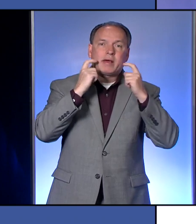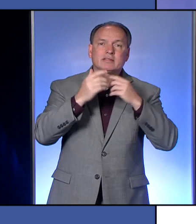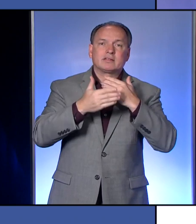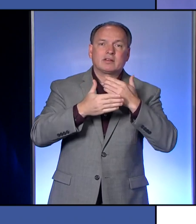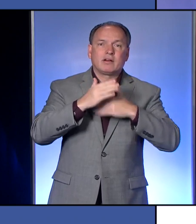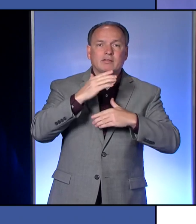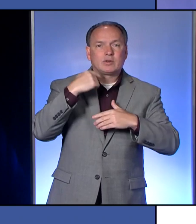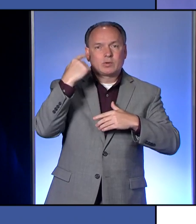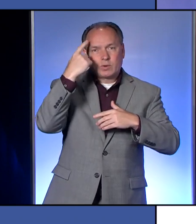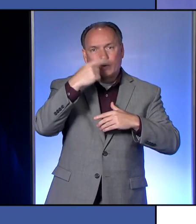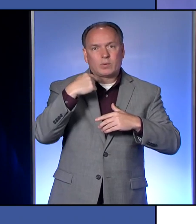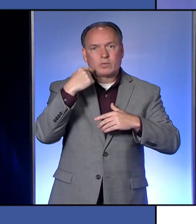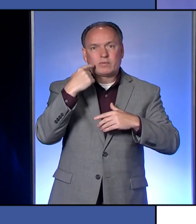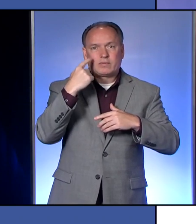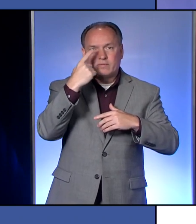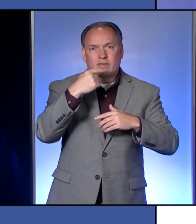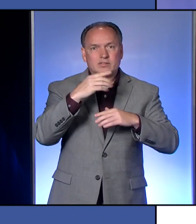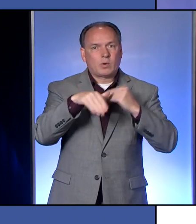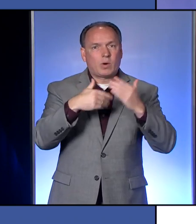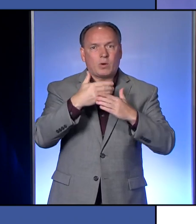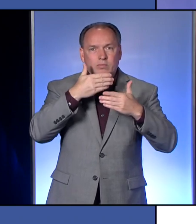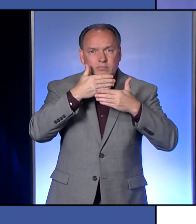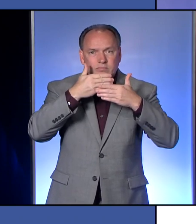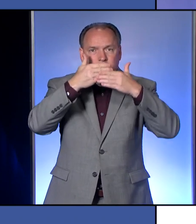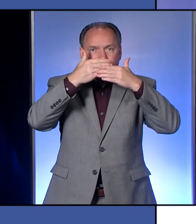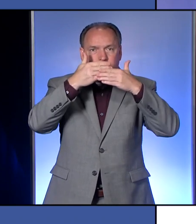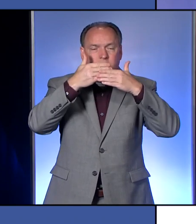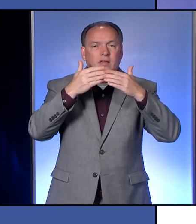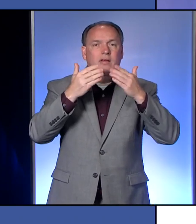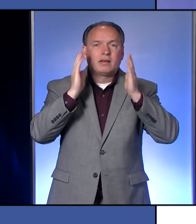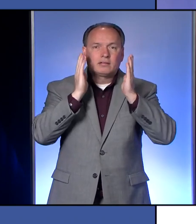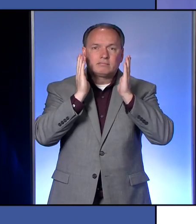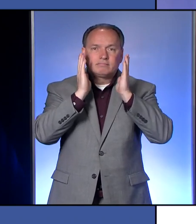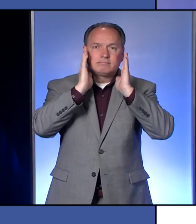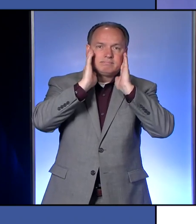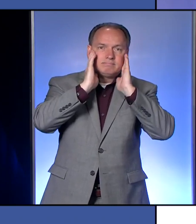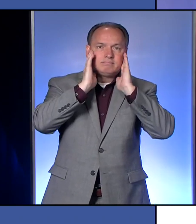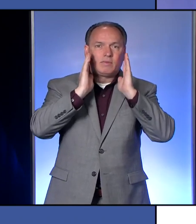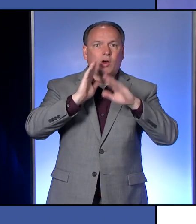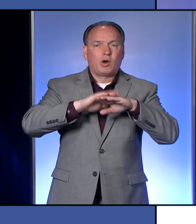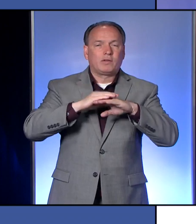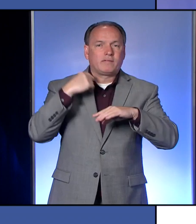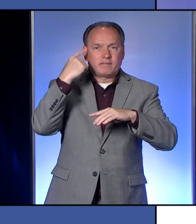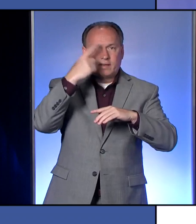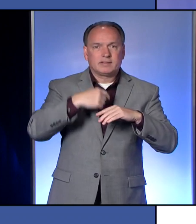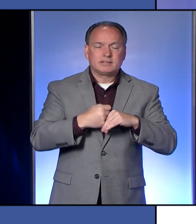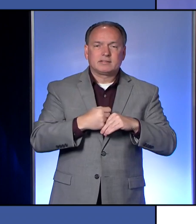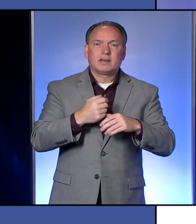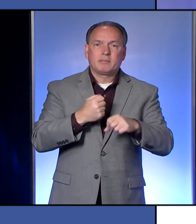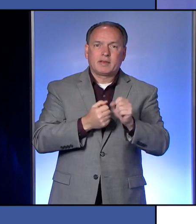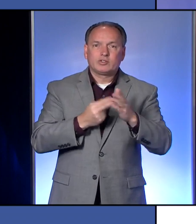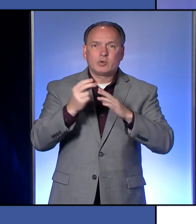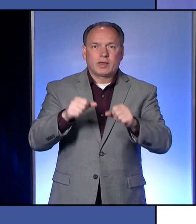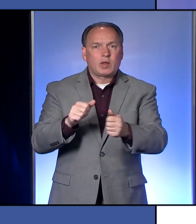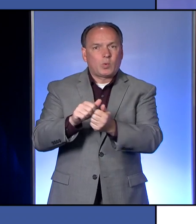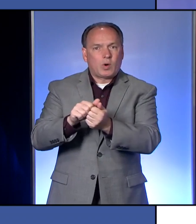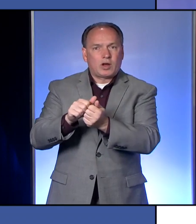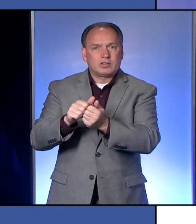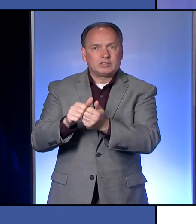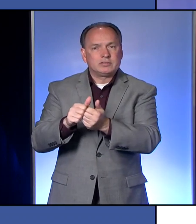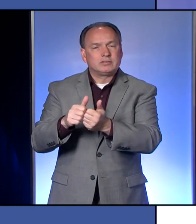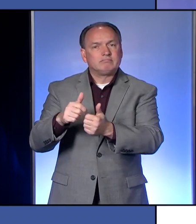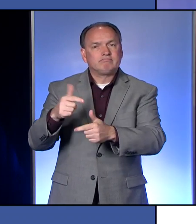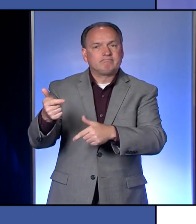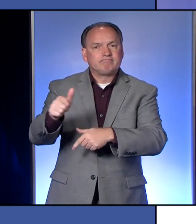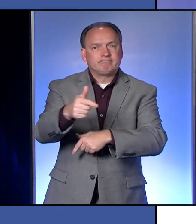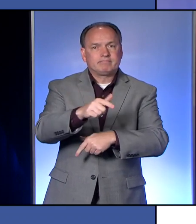your mouth completely. Should also fit against the sides of your face and be able to be washed after each use.